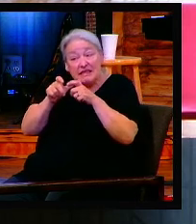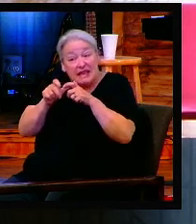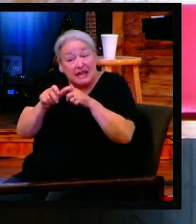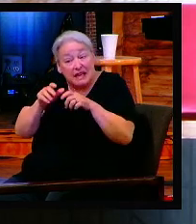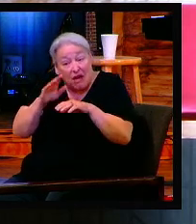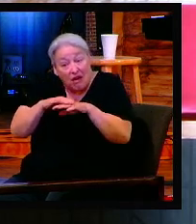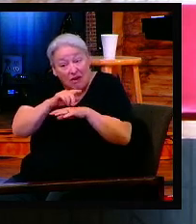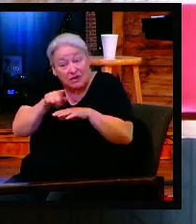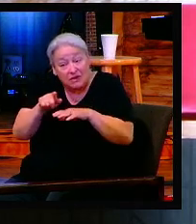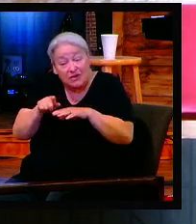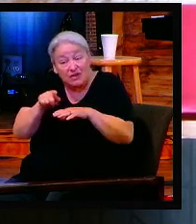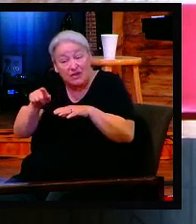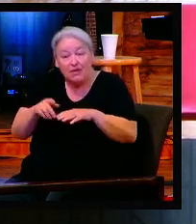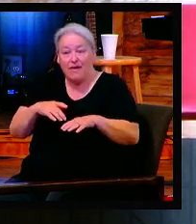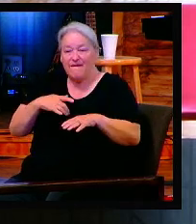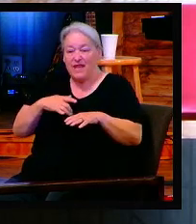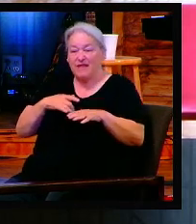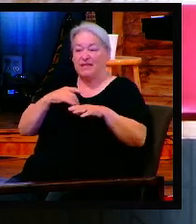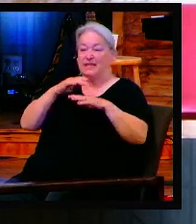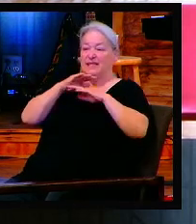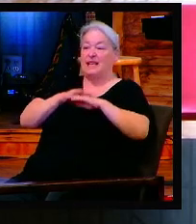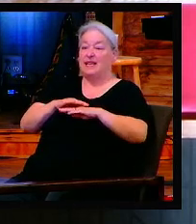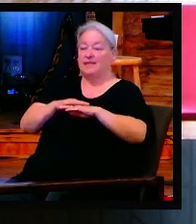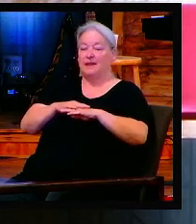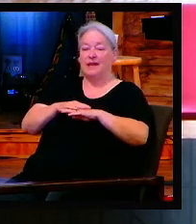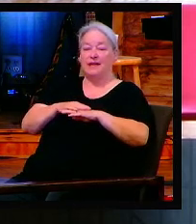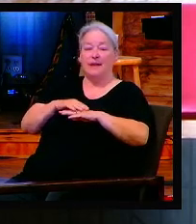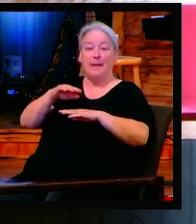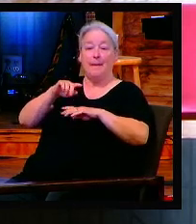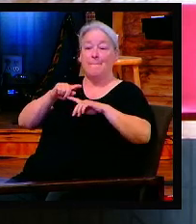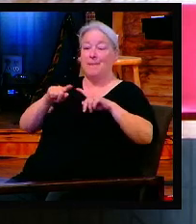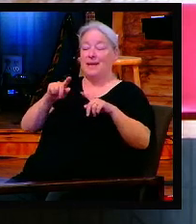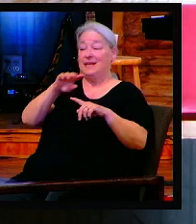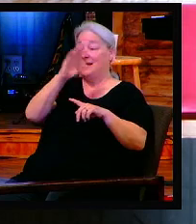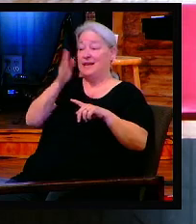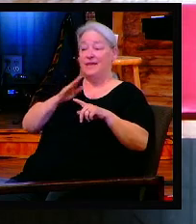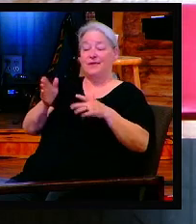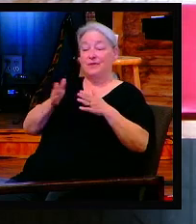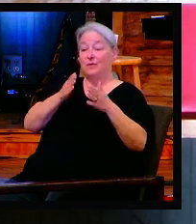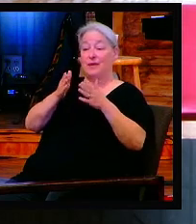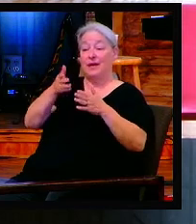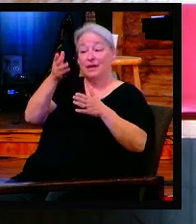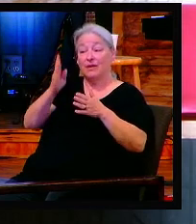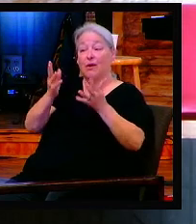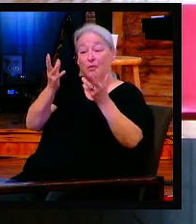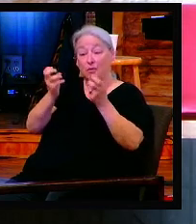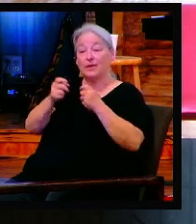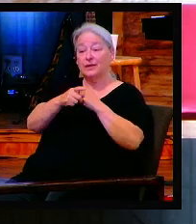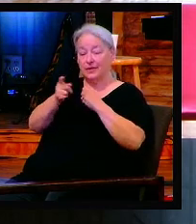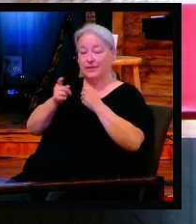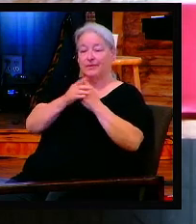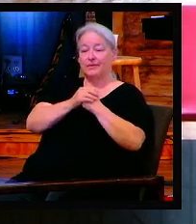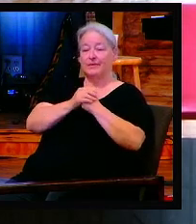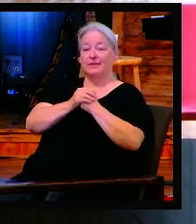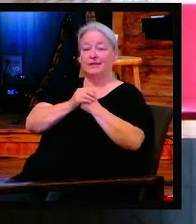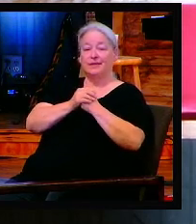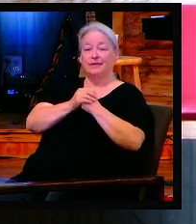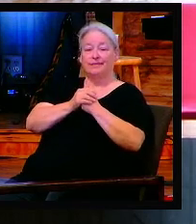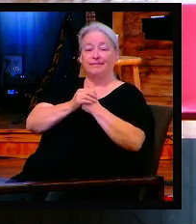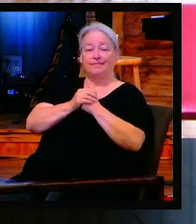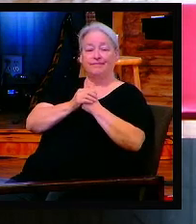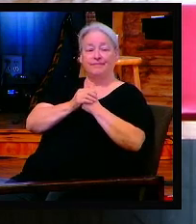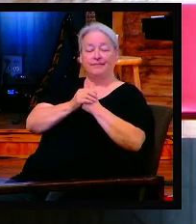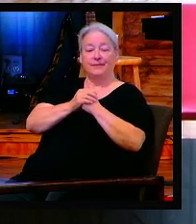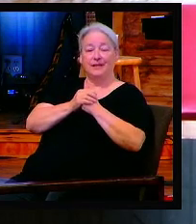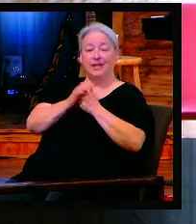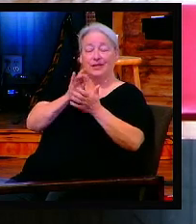in it in the manner which God wanted you to. So when he says, as often as you do this, do this in remembrance of me. And I'm